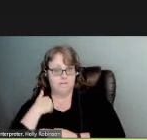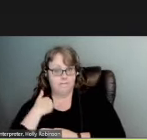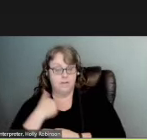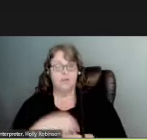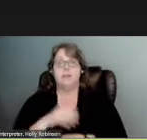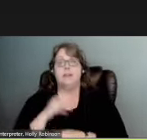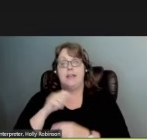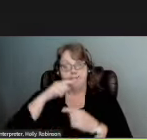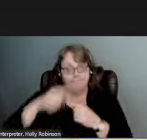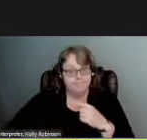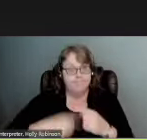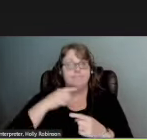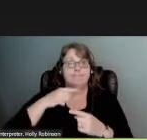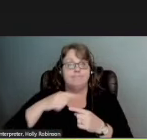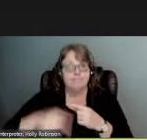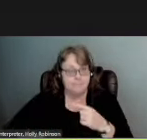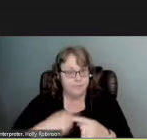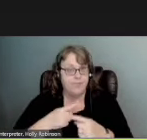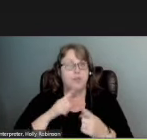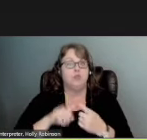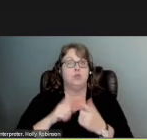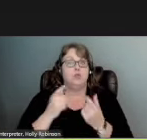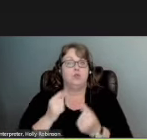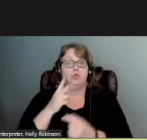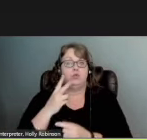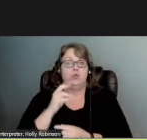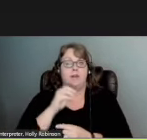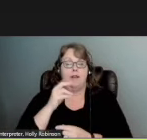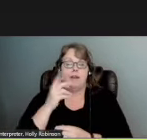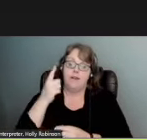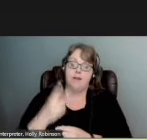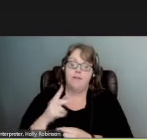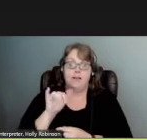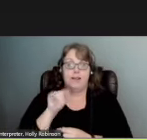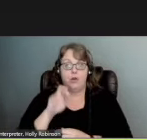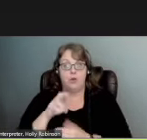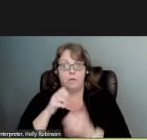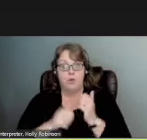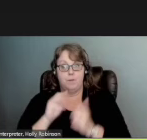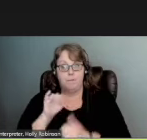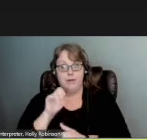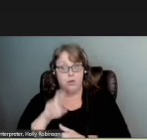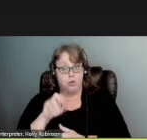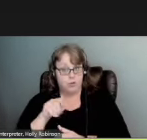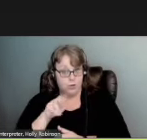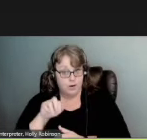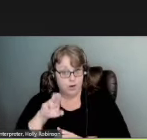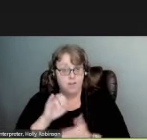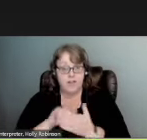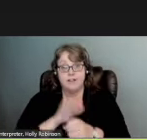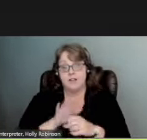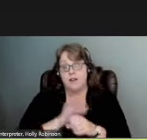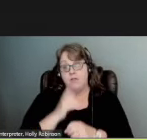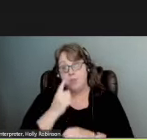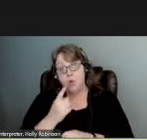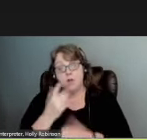can cycle these materials back and forth to produce up to two and a half liters of water per meter squared. So this is enough for one or maybe even